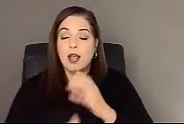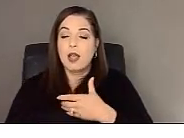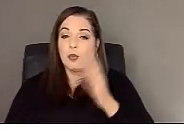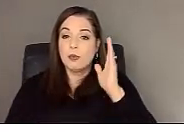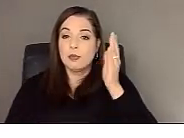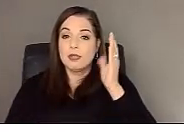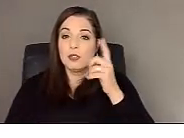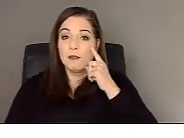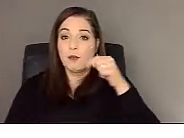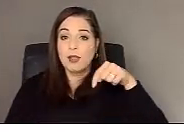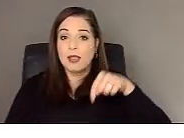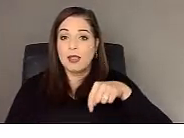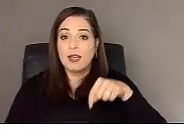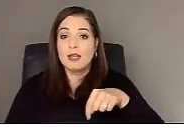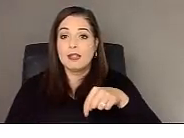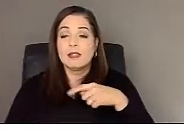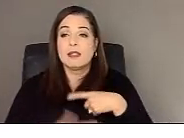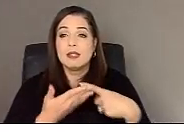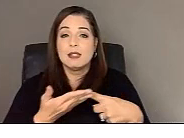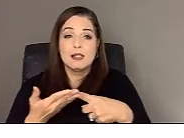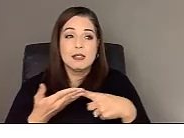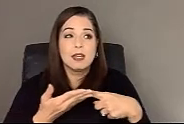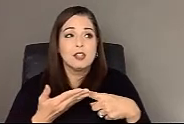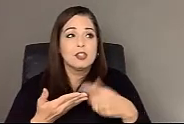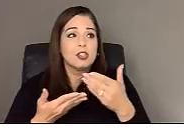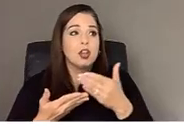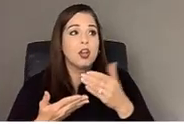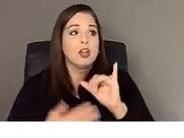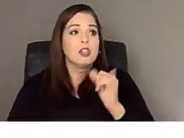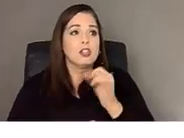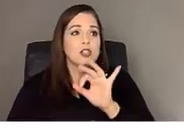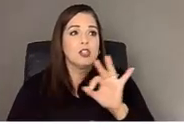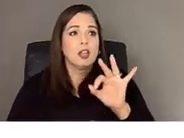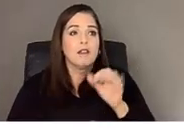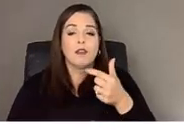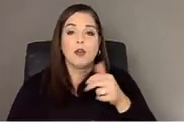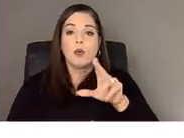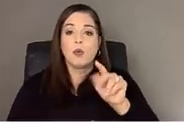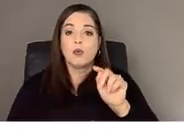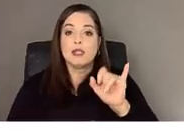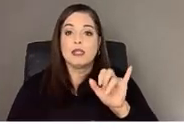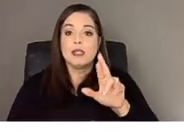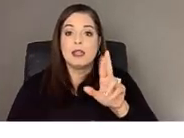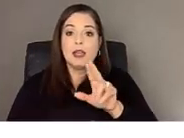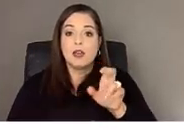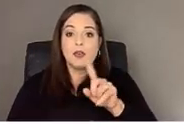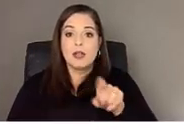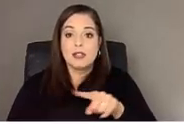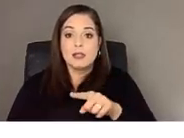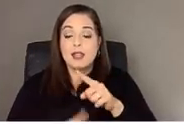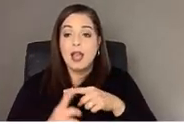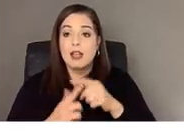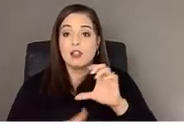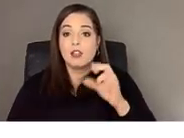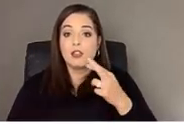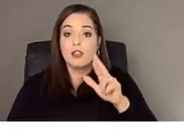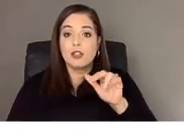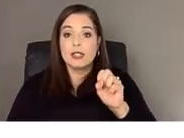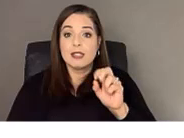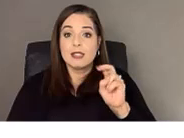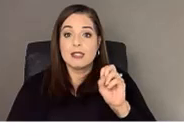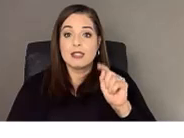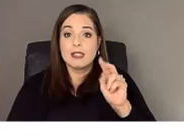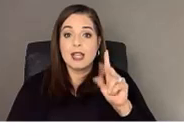this, um, this discussion are Jeff Gutierrez and Chris Stanley. So they both work